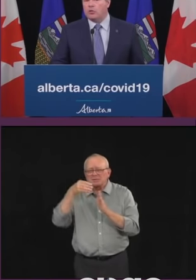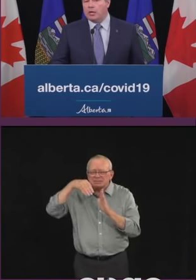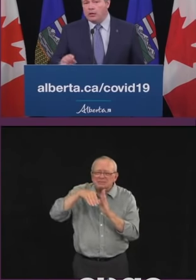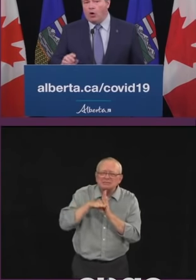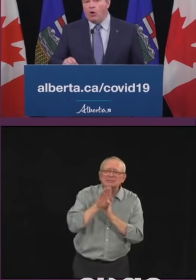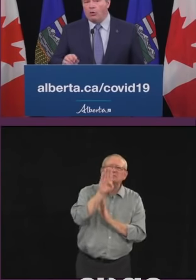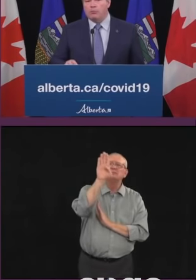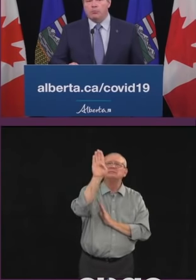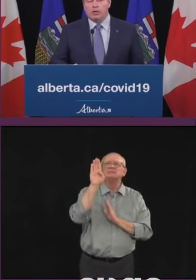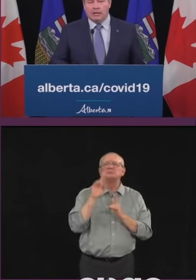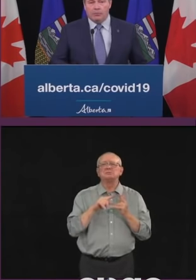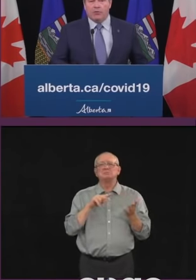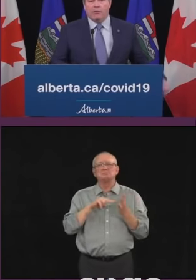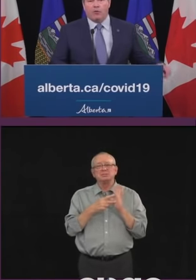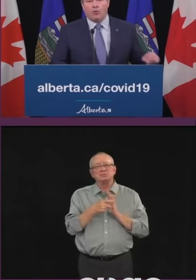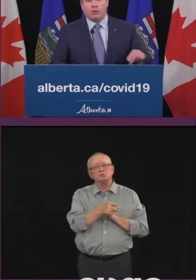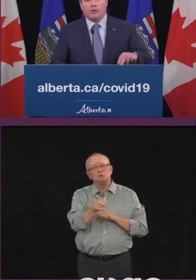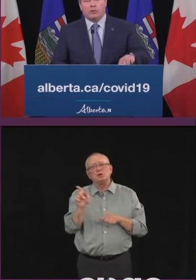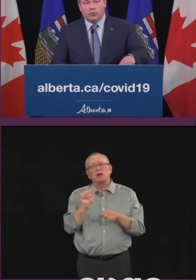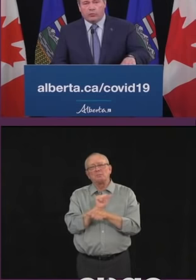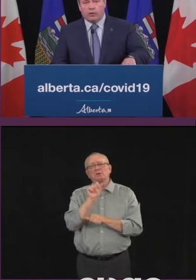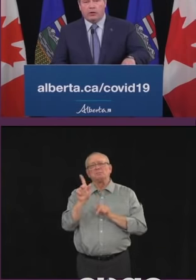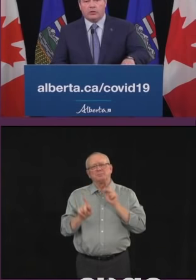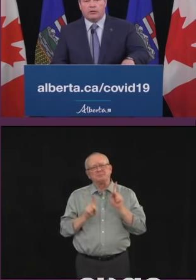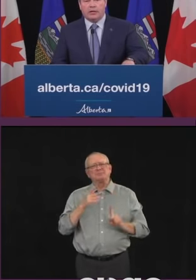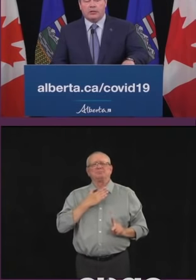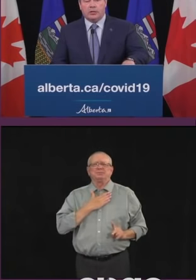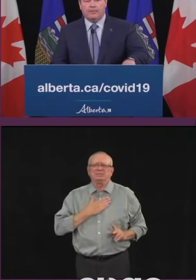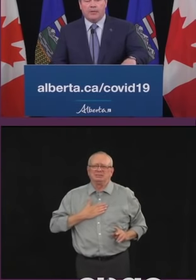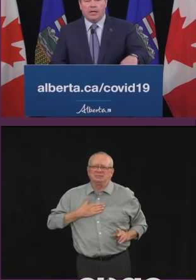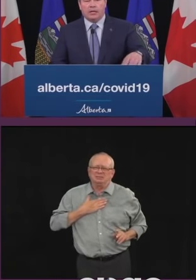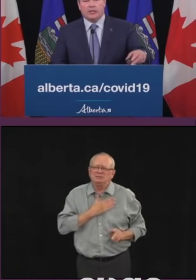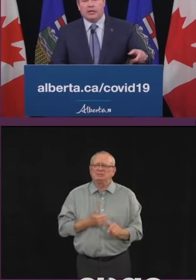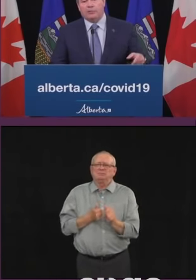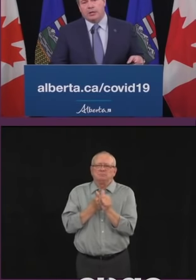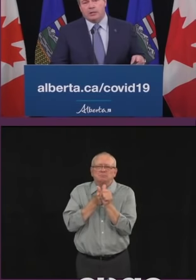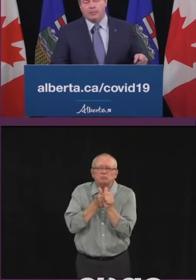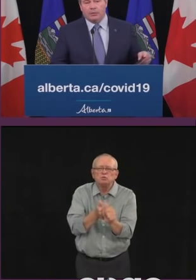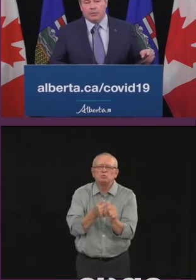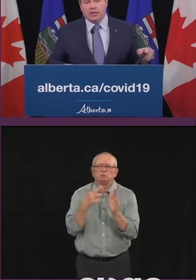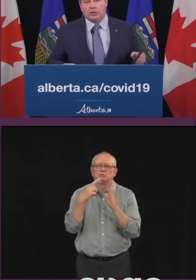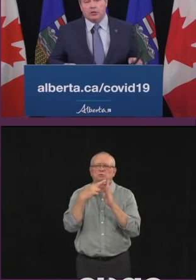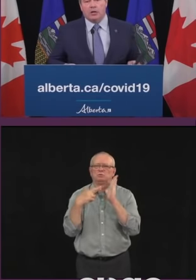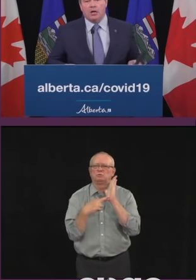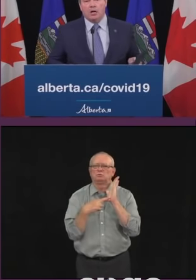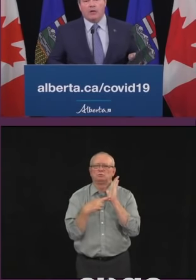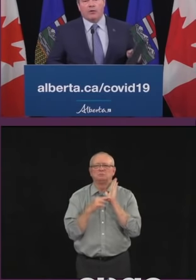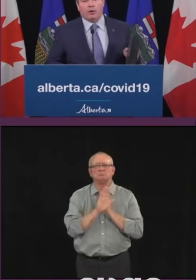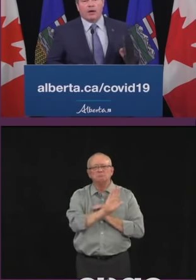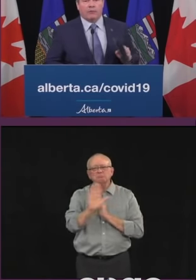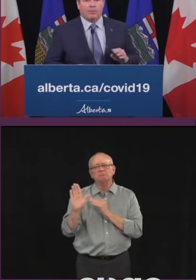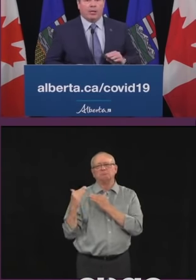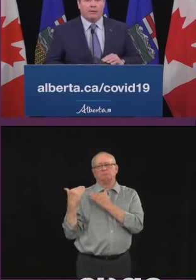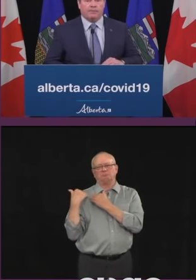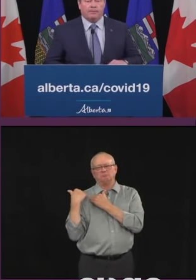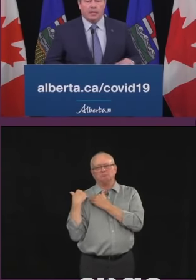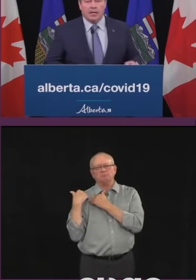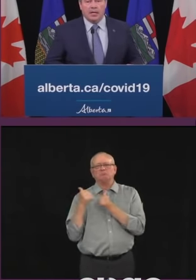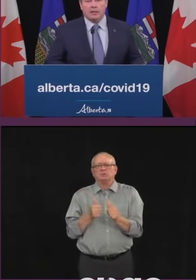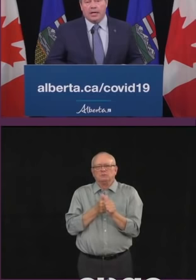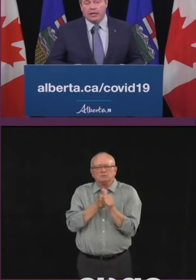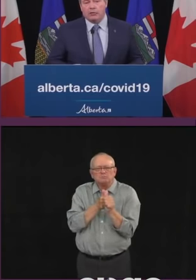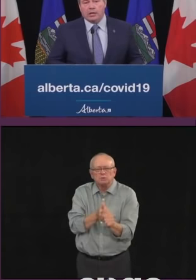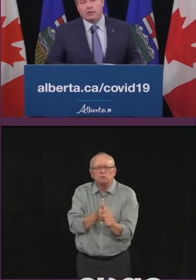so we can all keep moving forward through the relaunch strategy and accelerate implementation of our recovery plan.